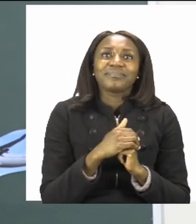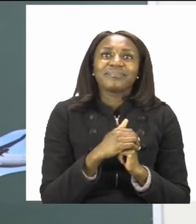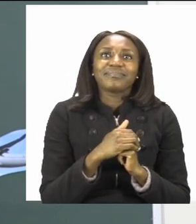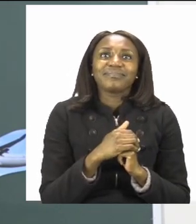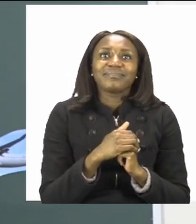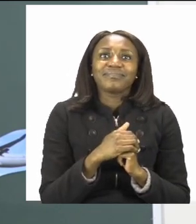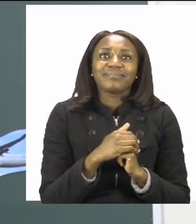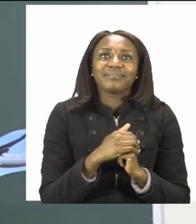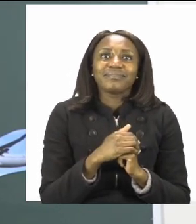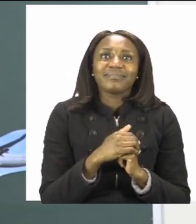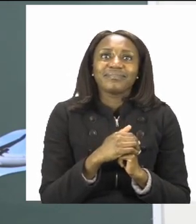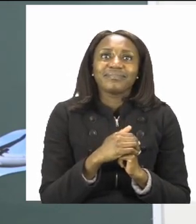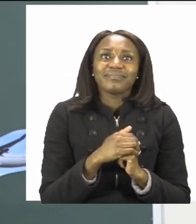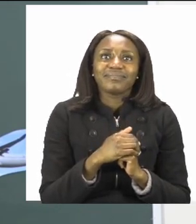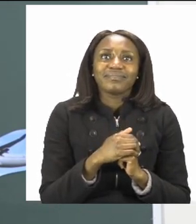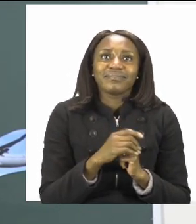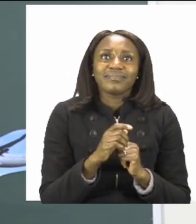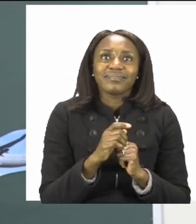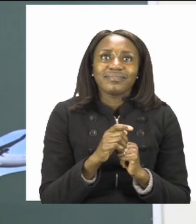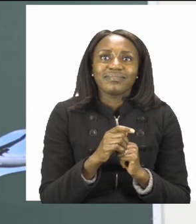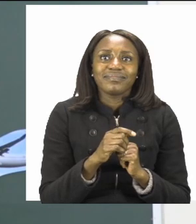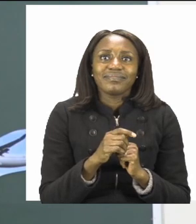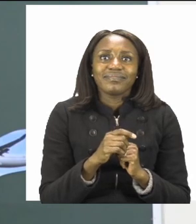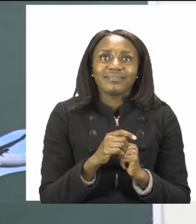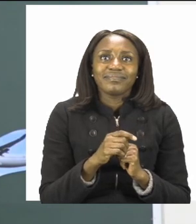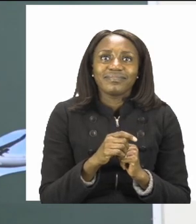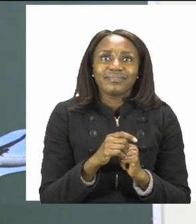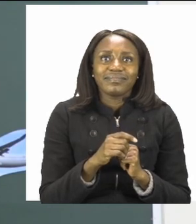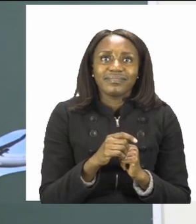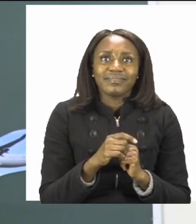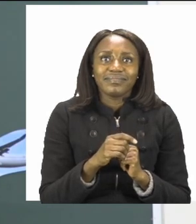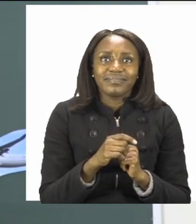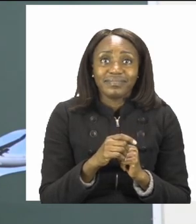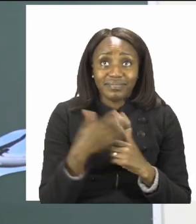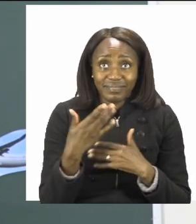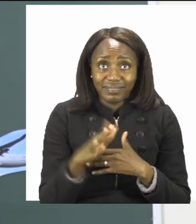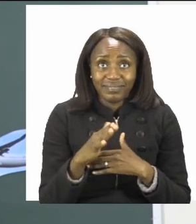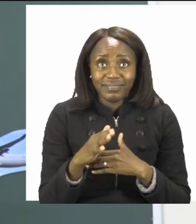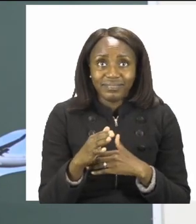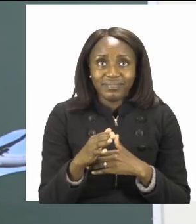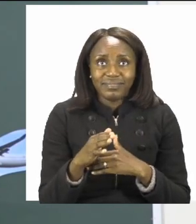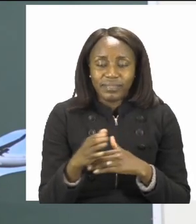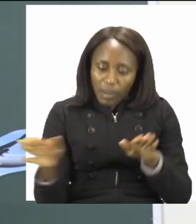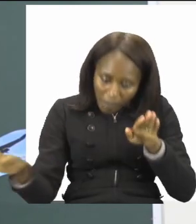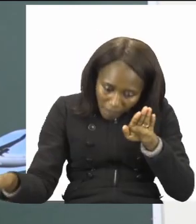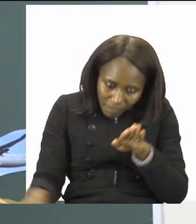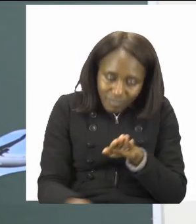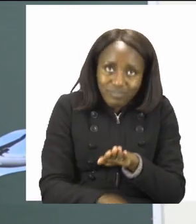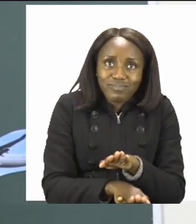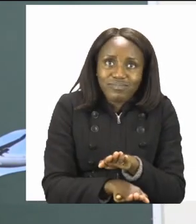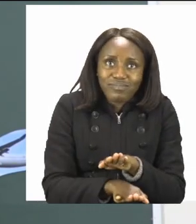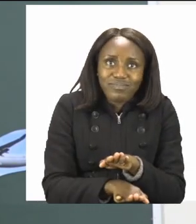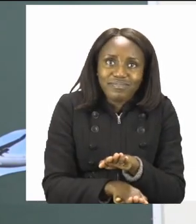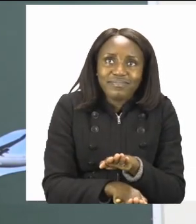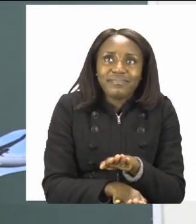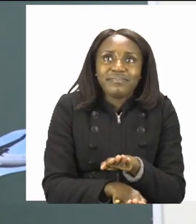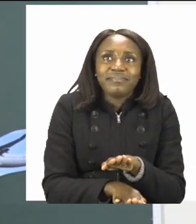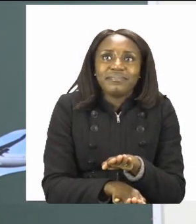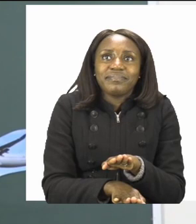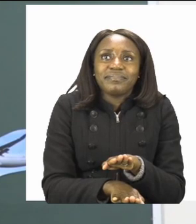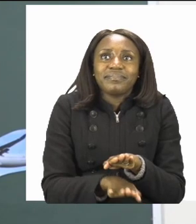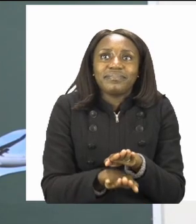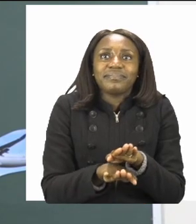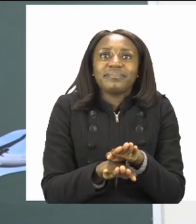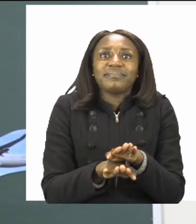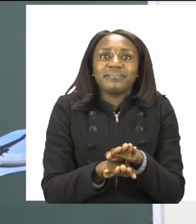this card is a teacher. After that, I place the card underneath the pile of